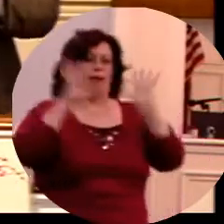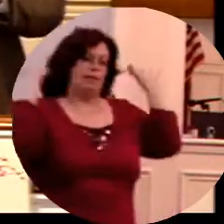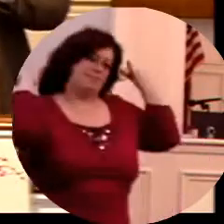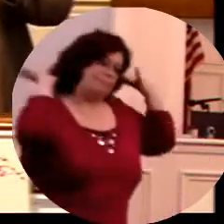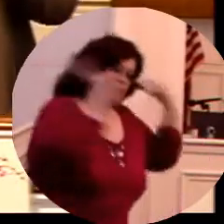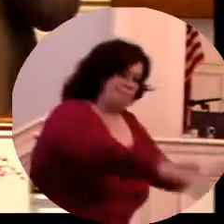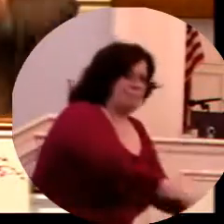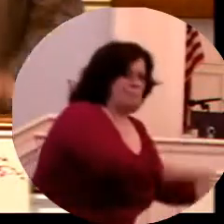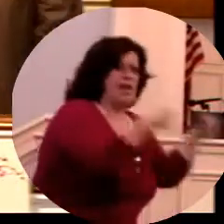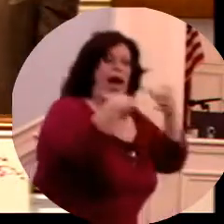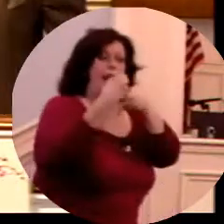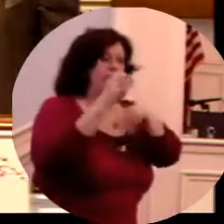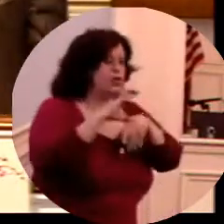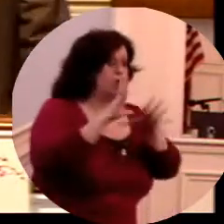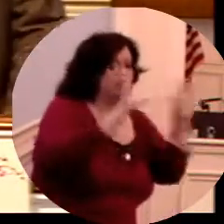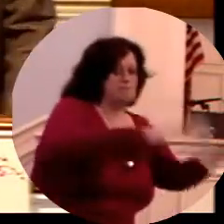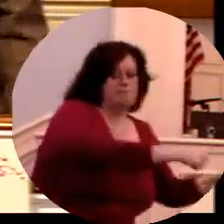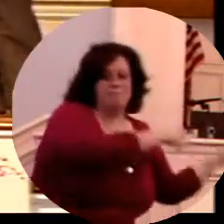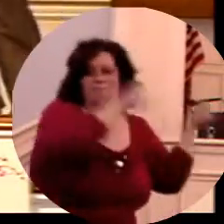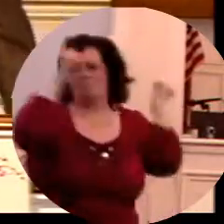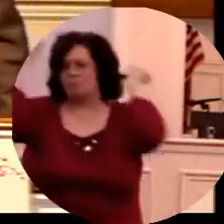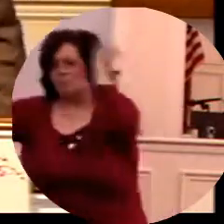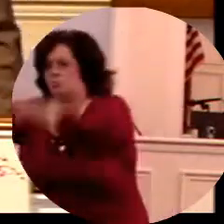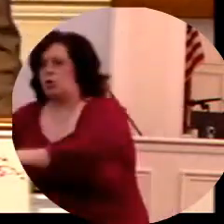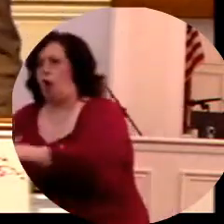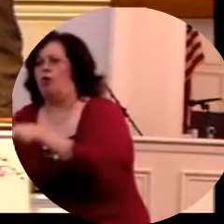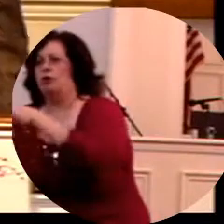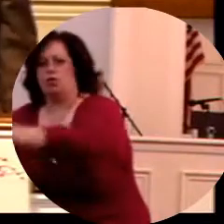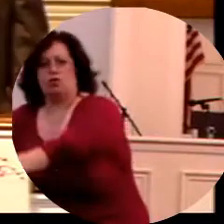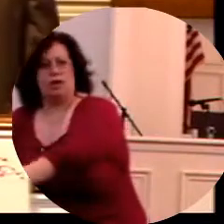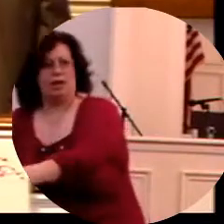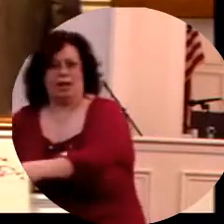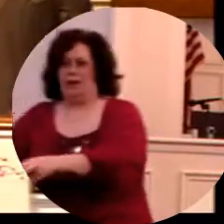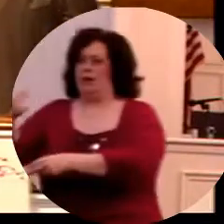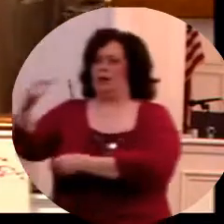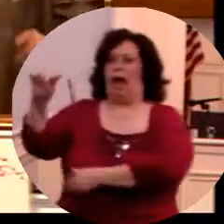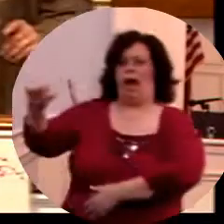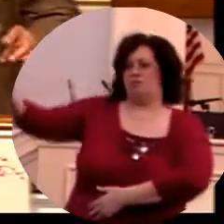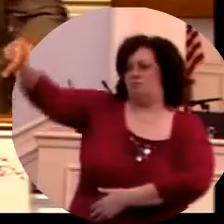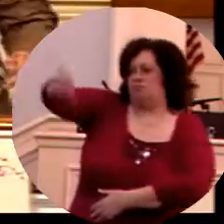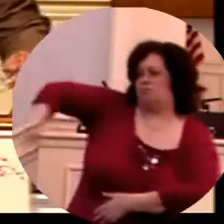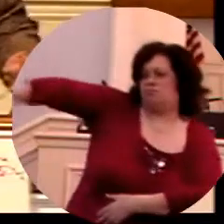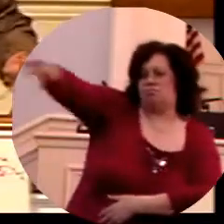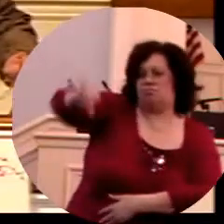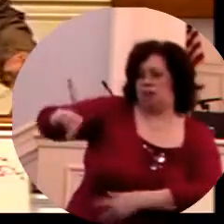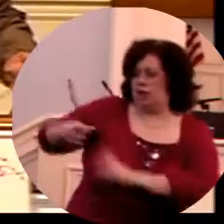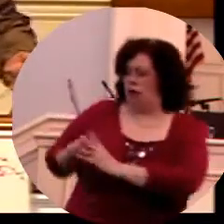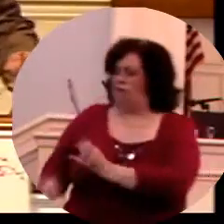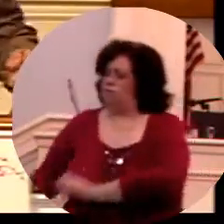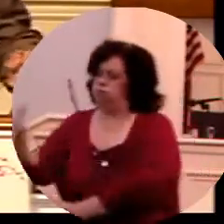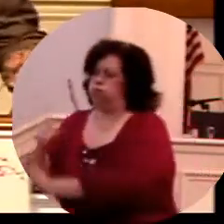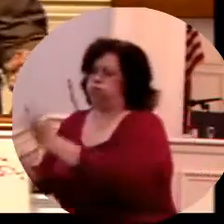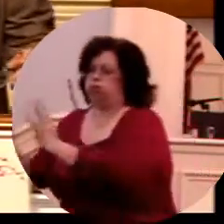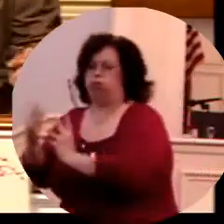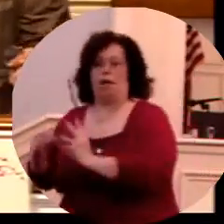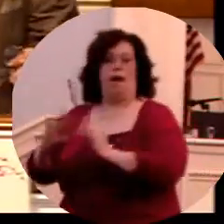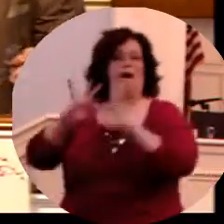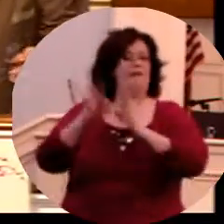carried her out and put gasoline and set her on fire and danced around her. Her family danced around her while she burned.